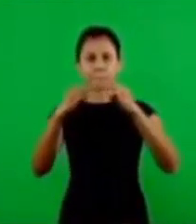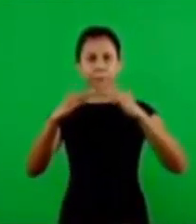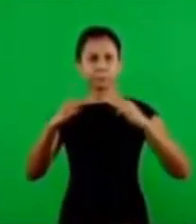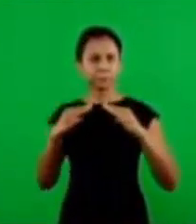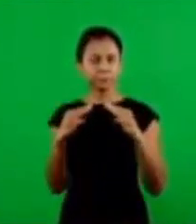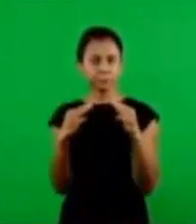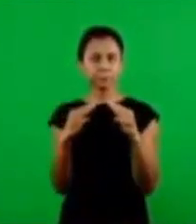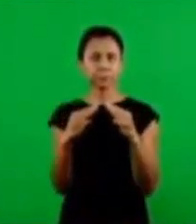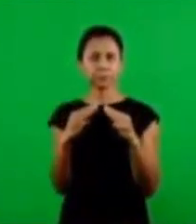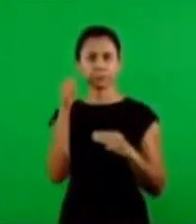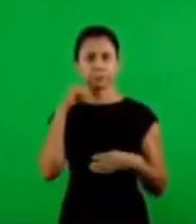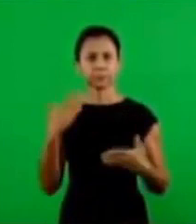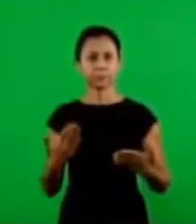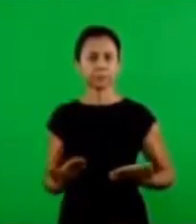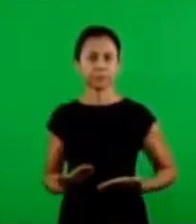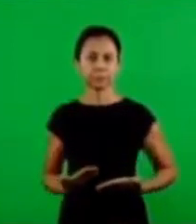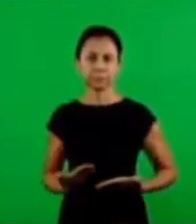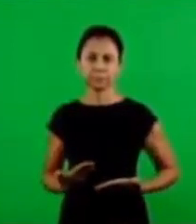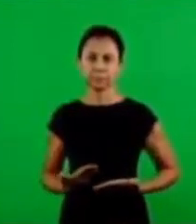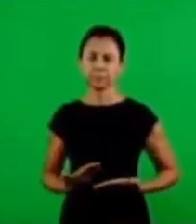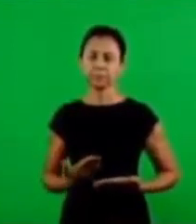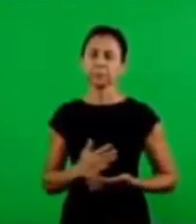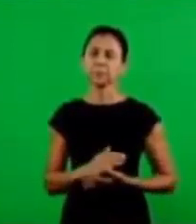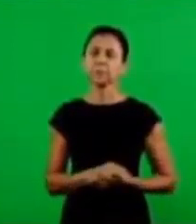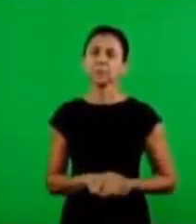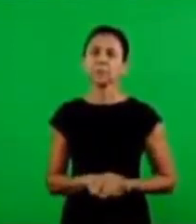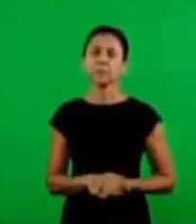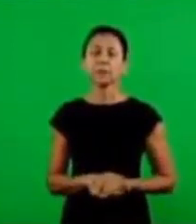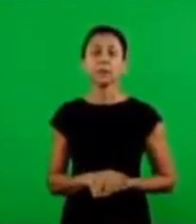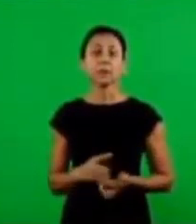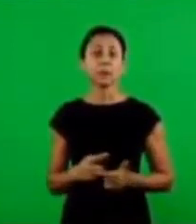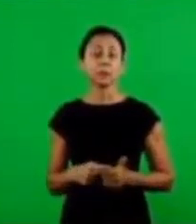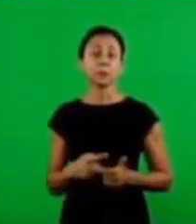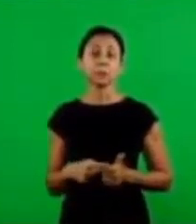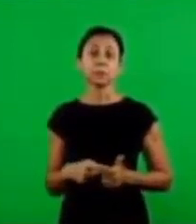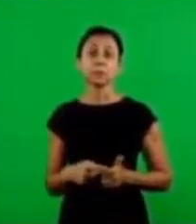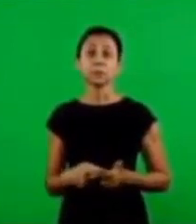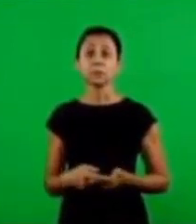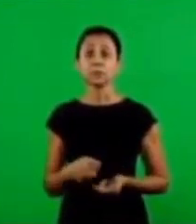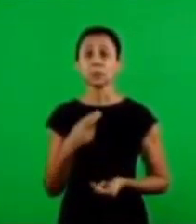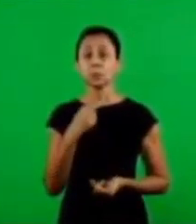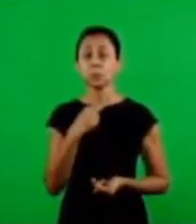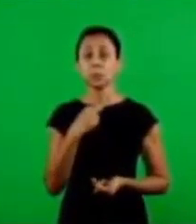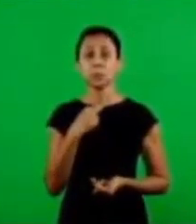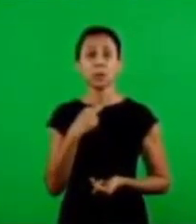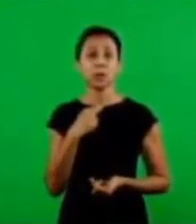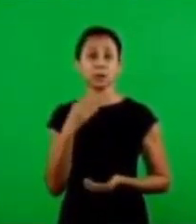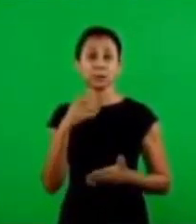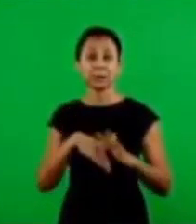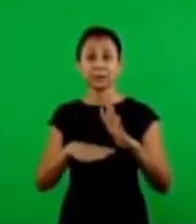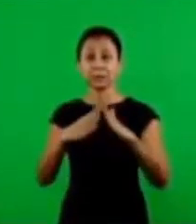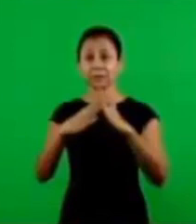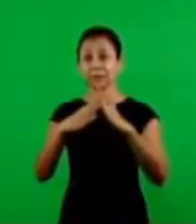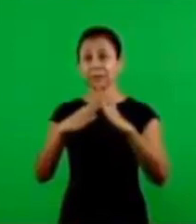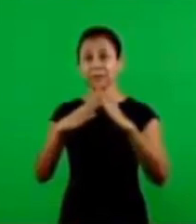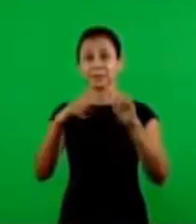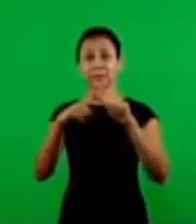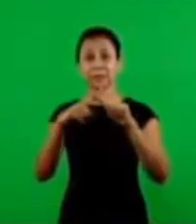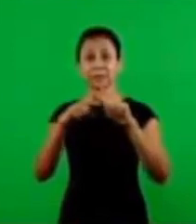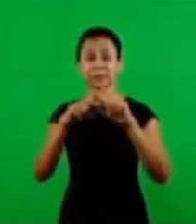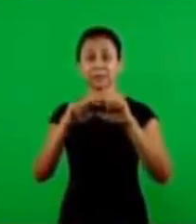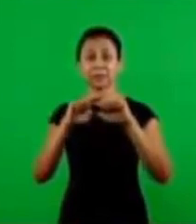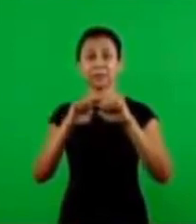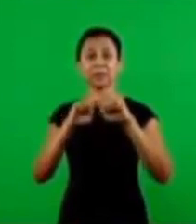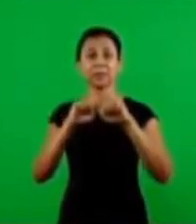was for those that went to man for the women you cannot have a church because the church